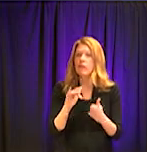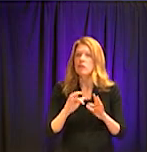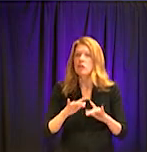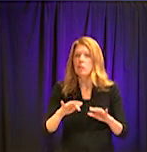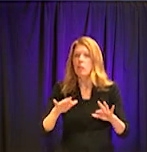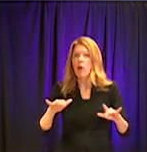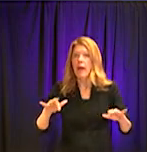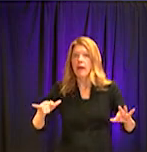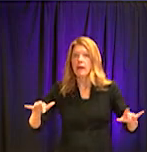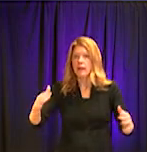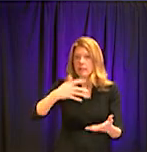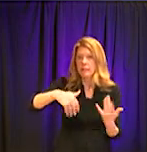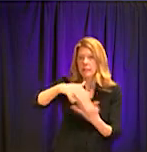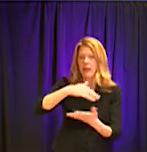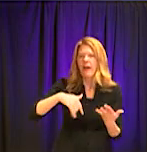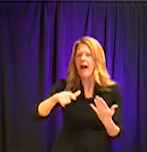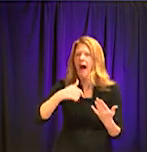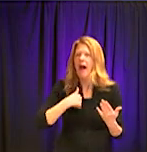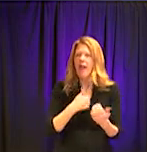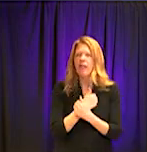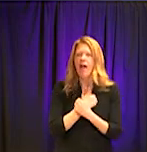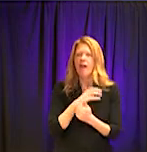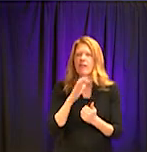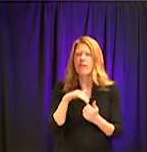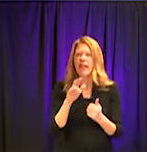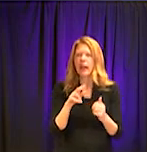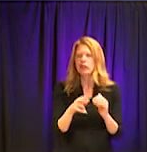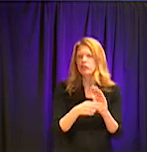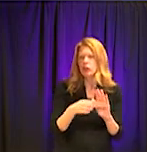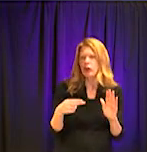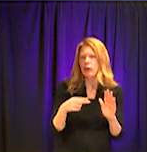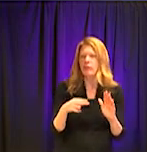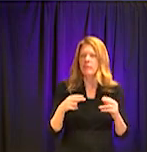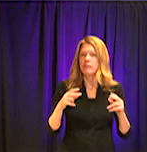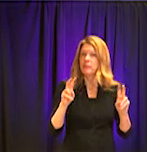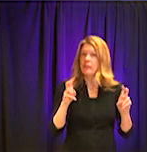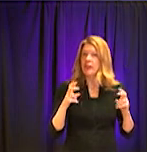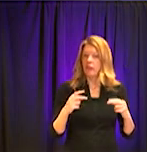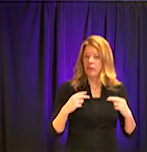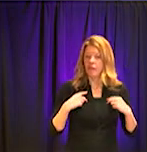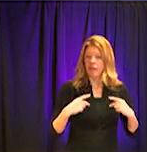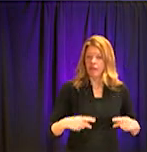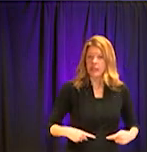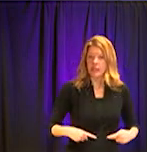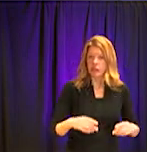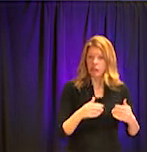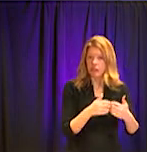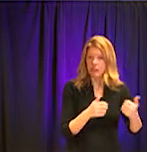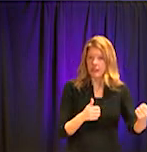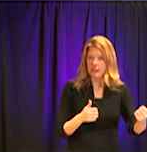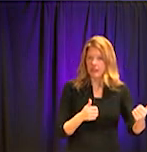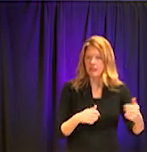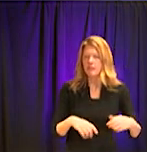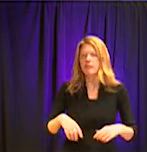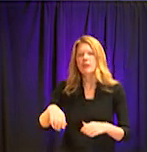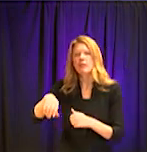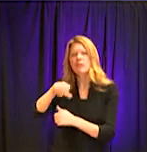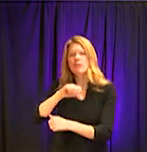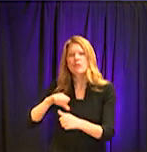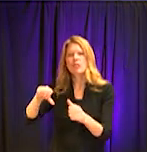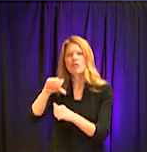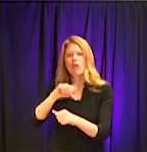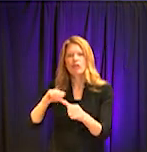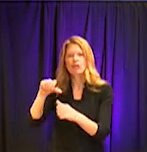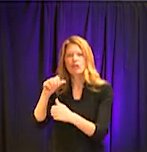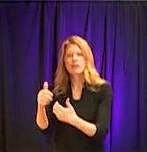Ford's definition using physical distancing. I heard social distancing being defined today by Dr.